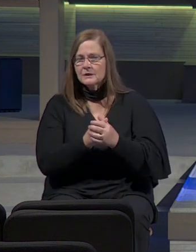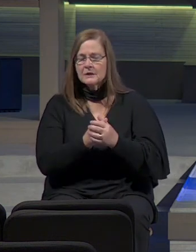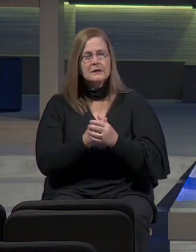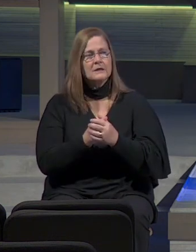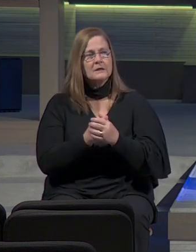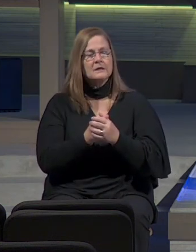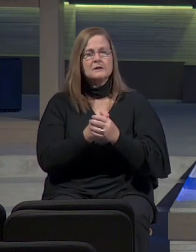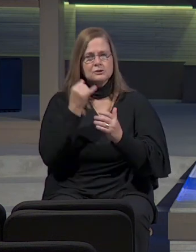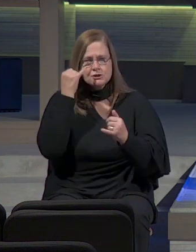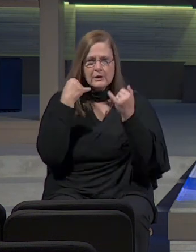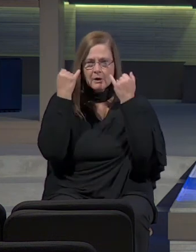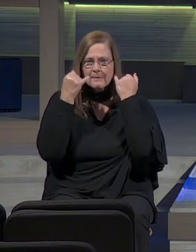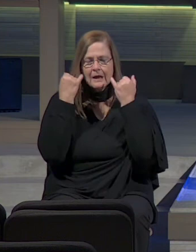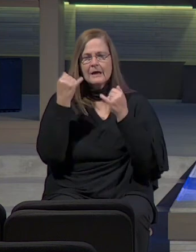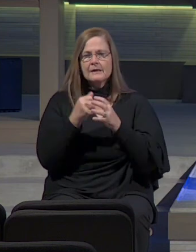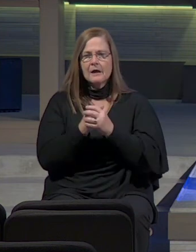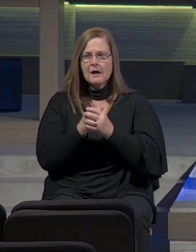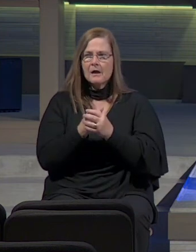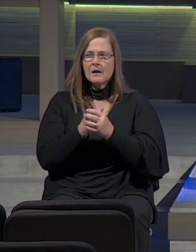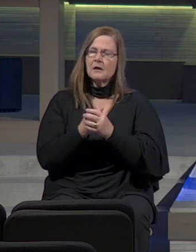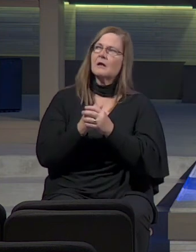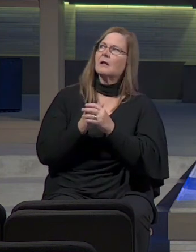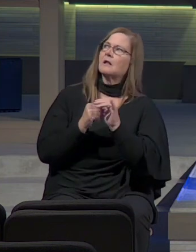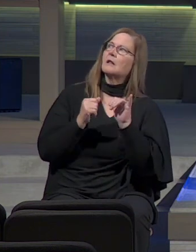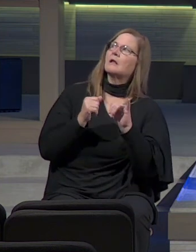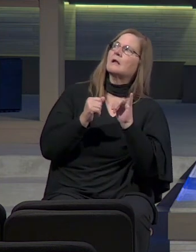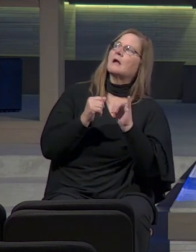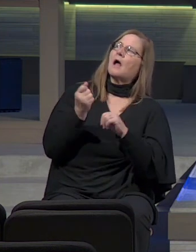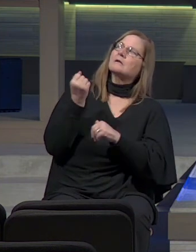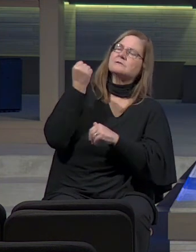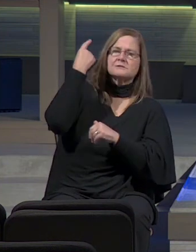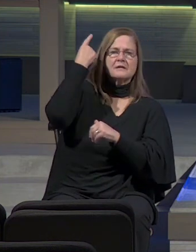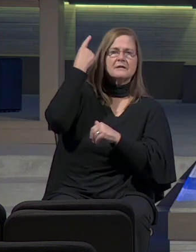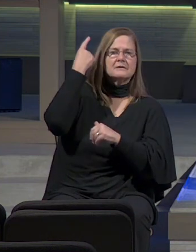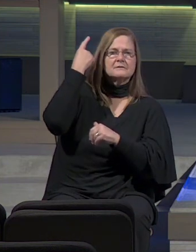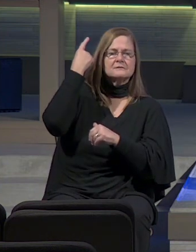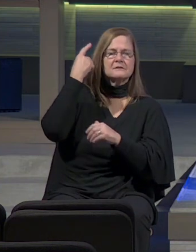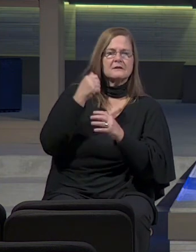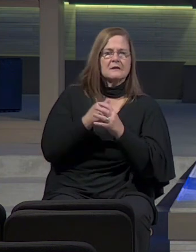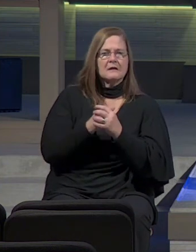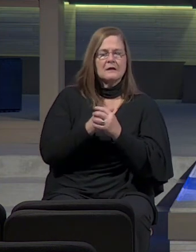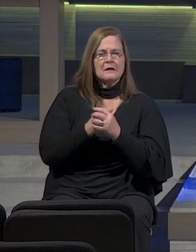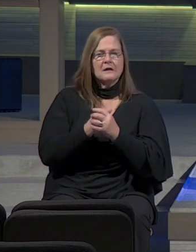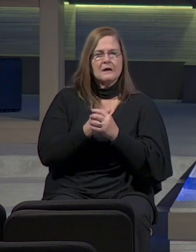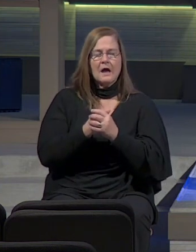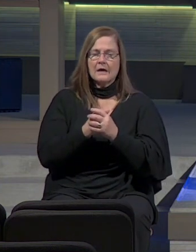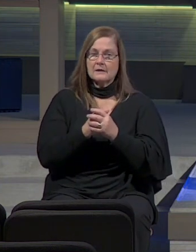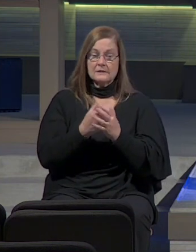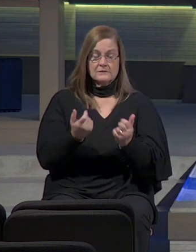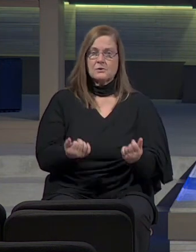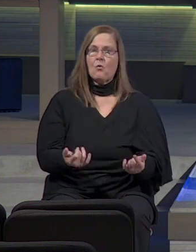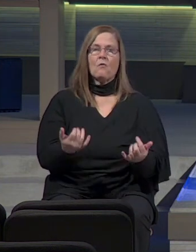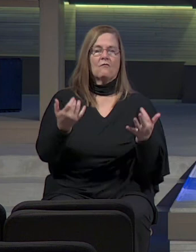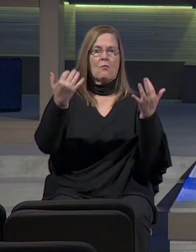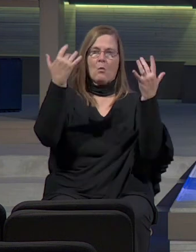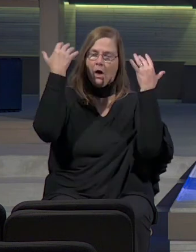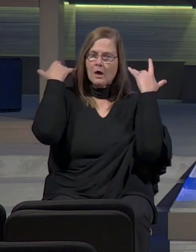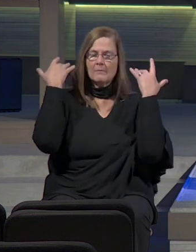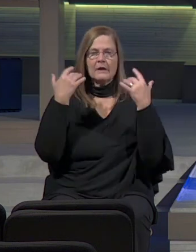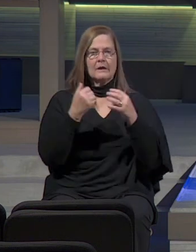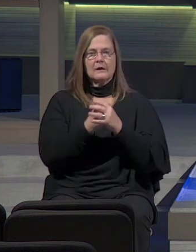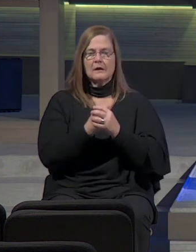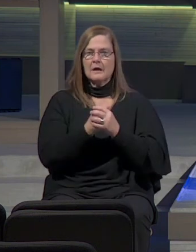catches what God is saying and doing to him and it is so overwhelming and so